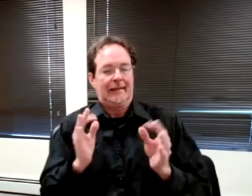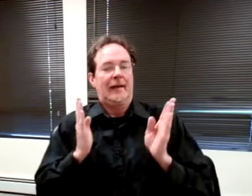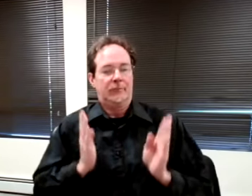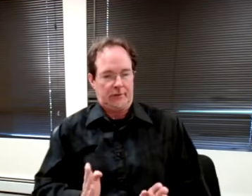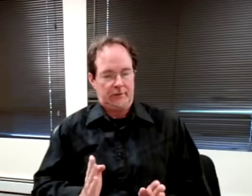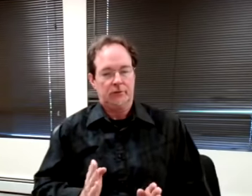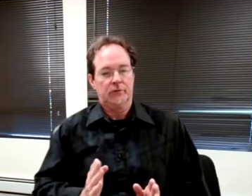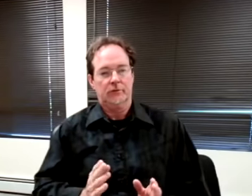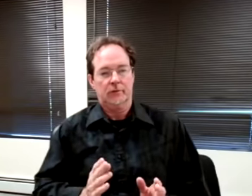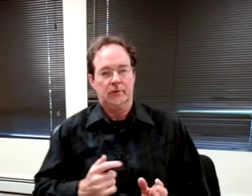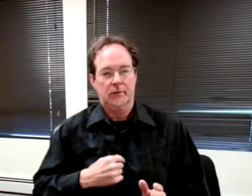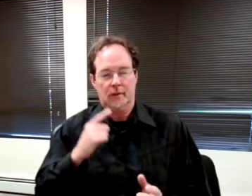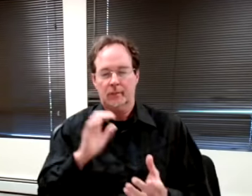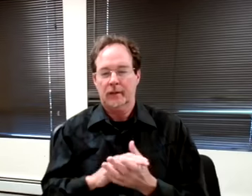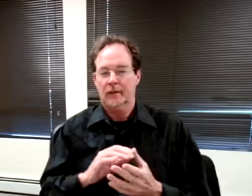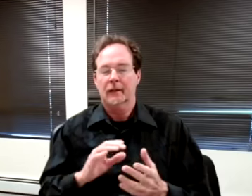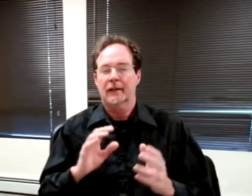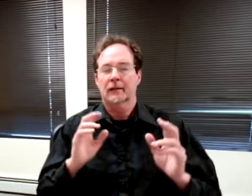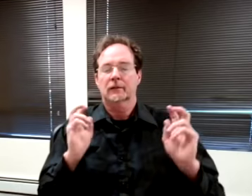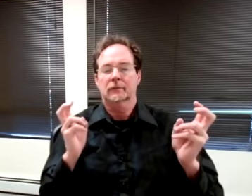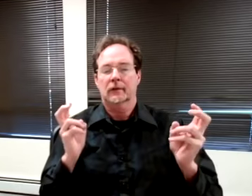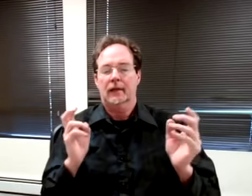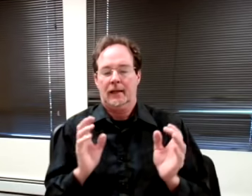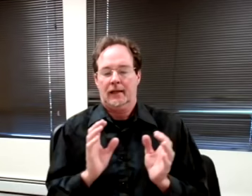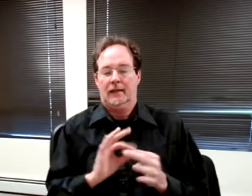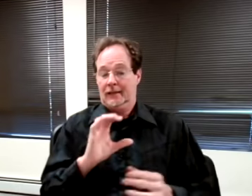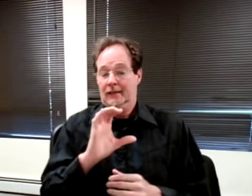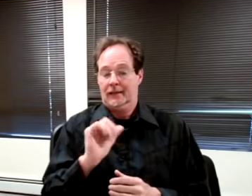I believe it's it's captioned first, one of our vendors.